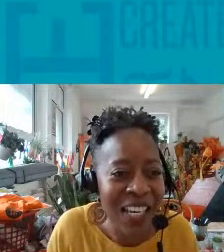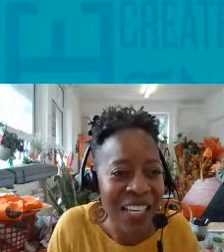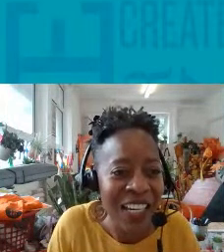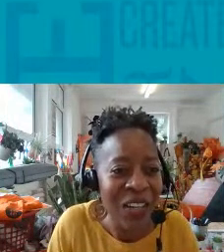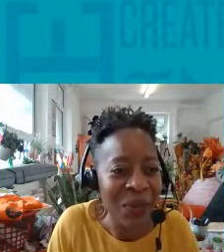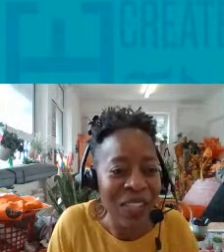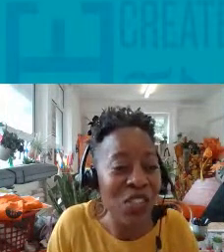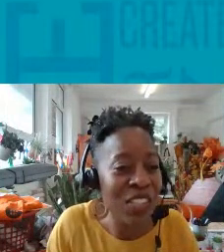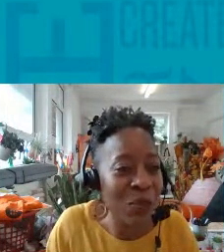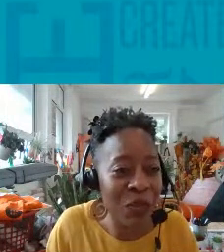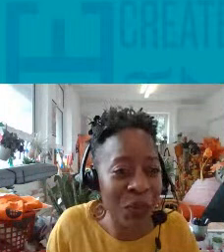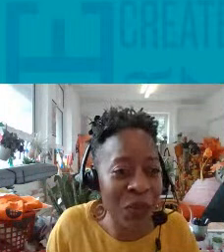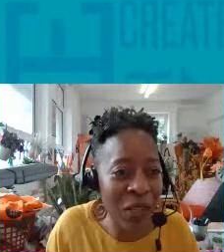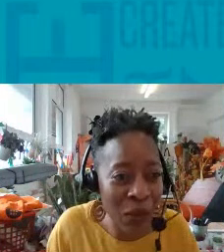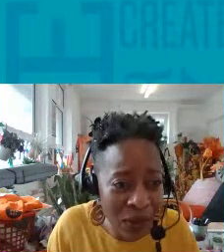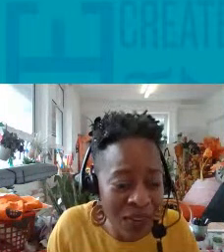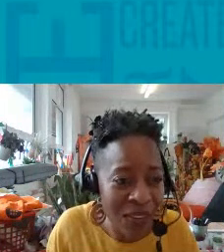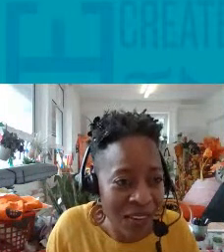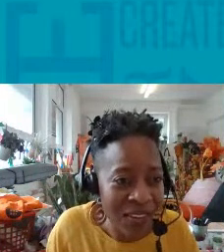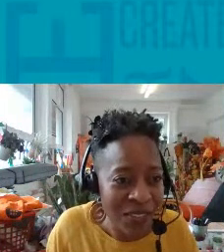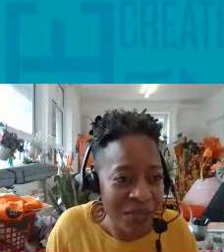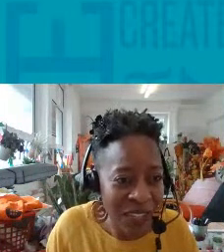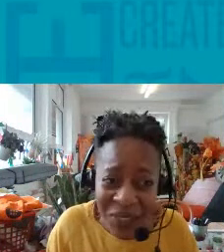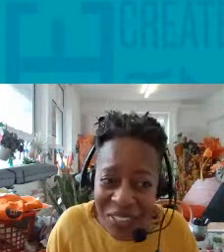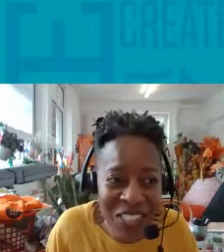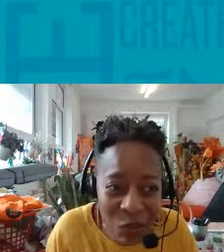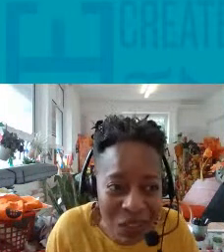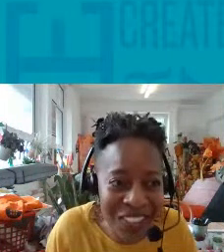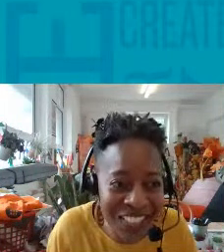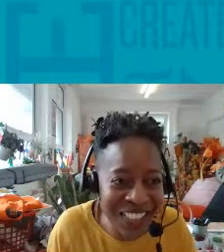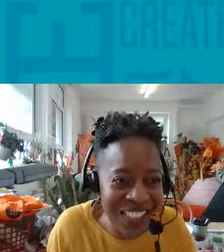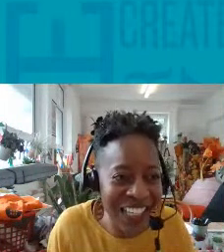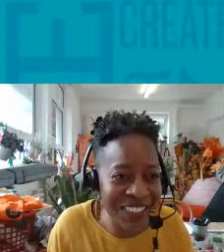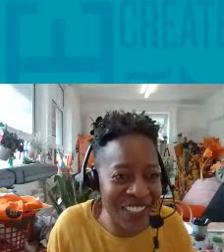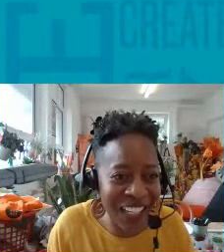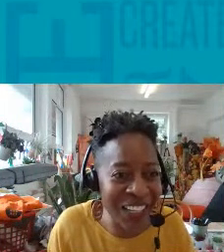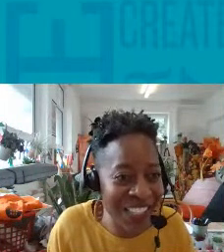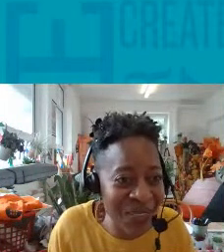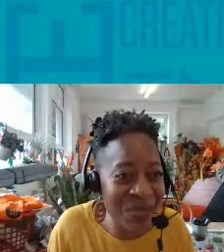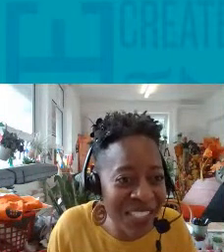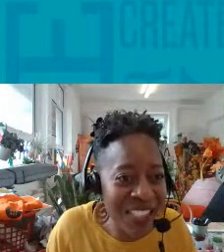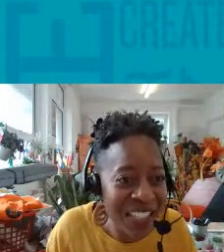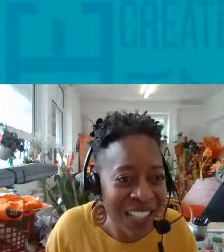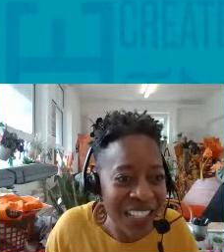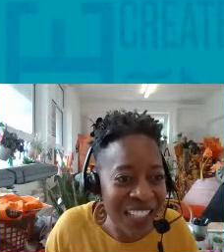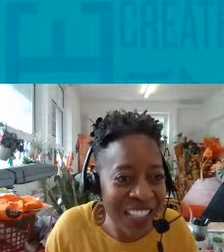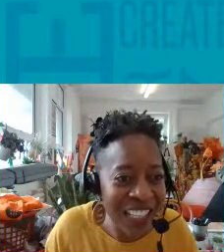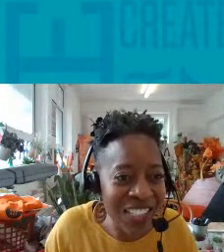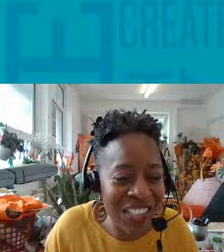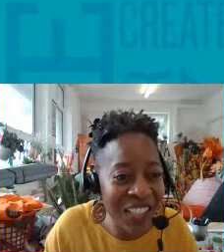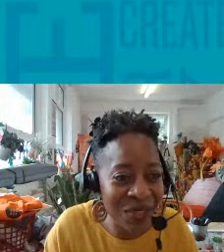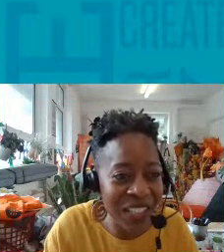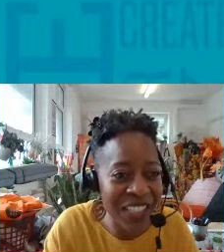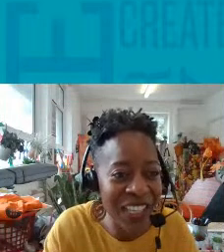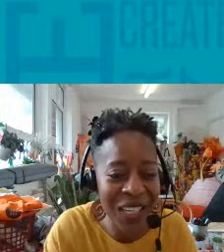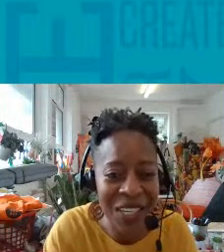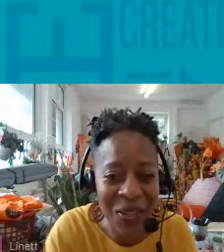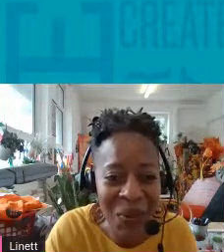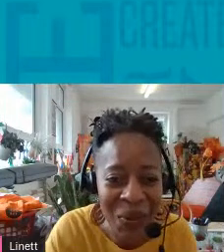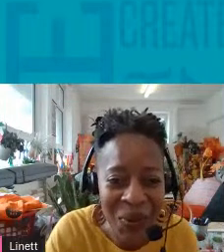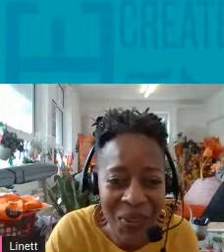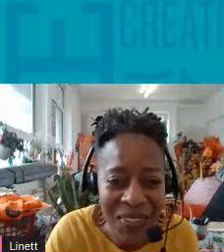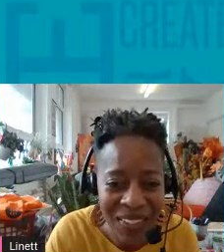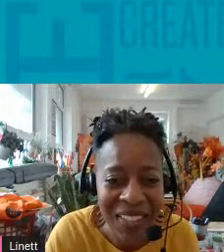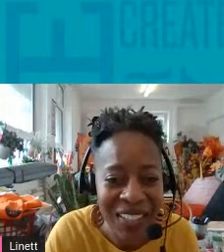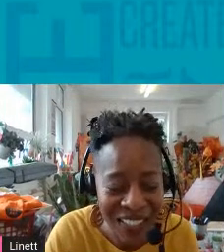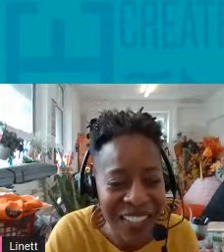these. As you said before, there are thousands of items in the collection at the V&A.